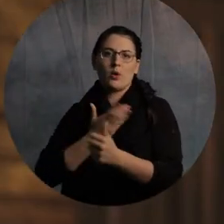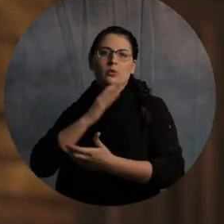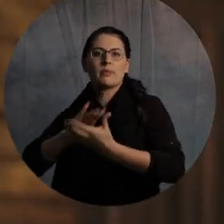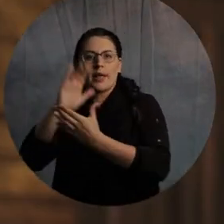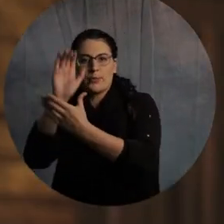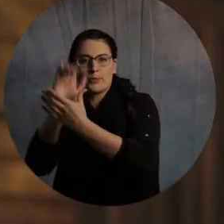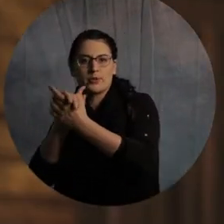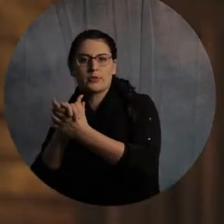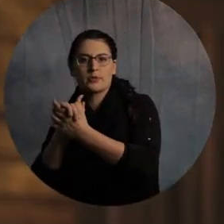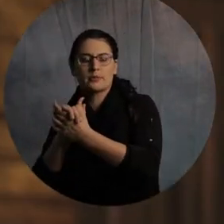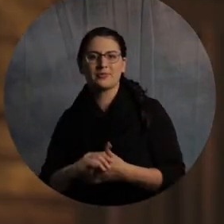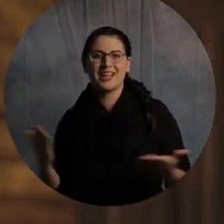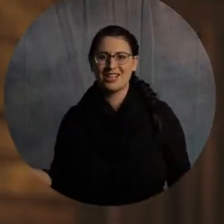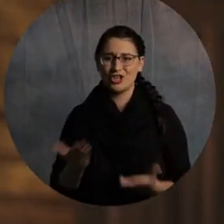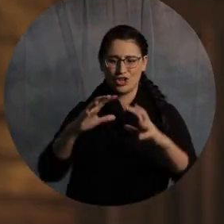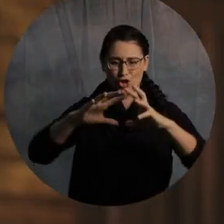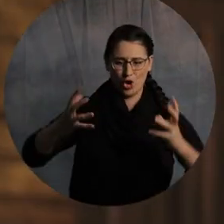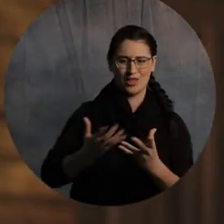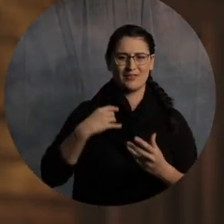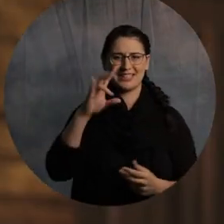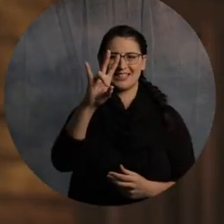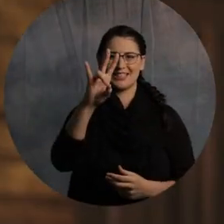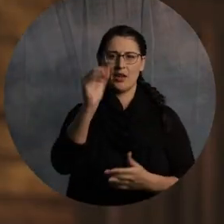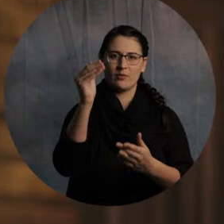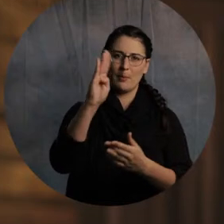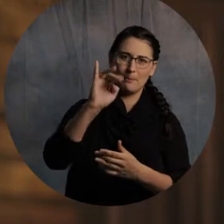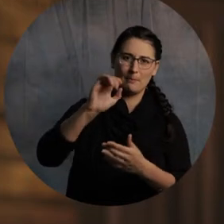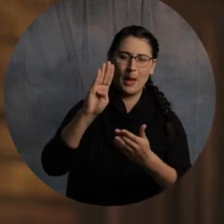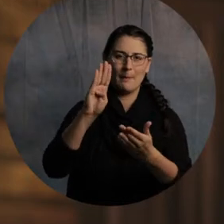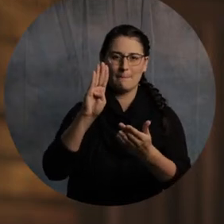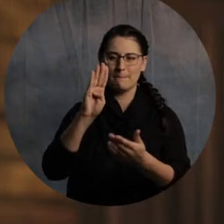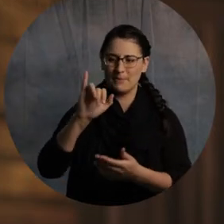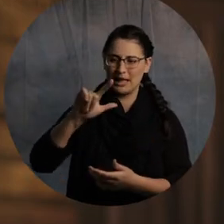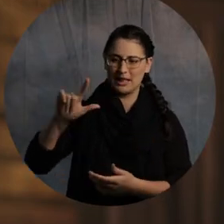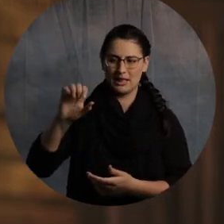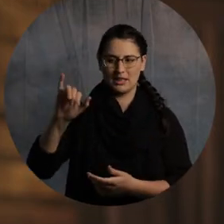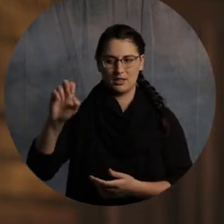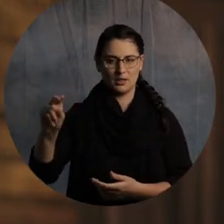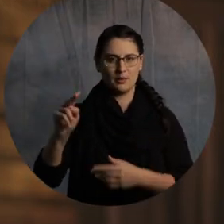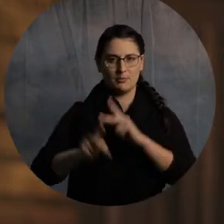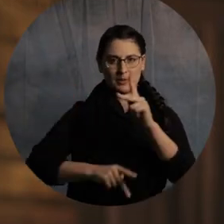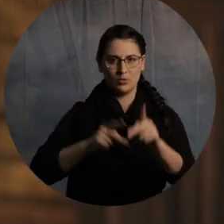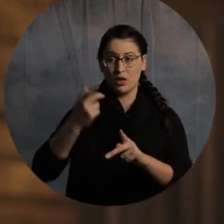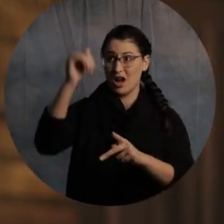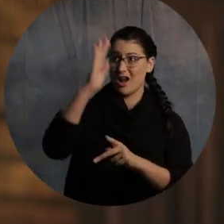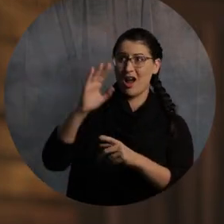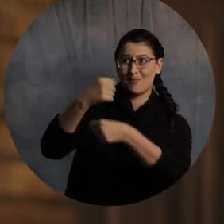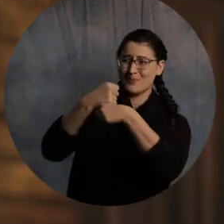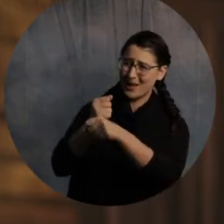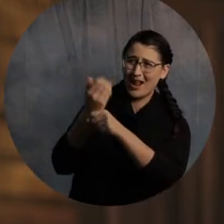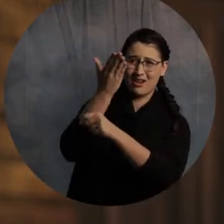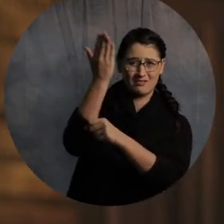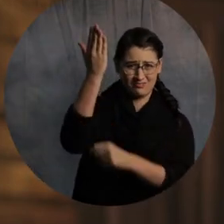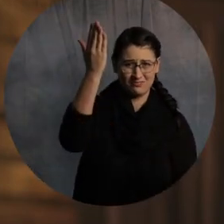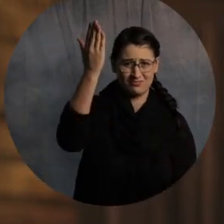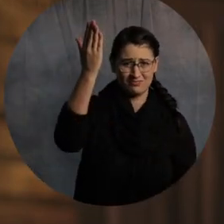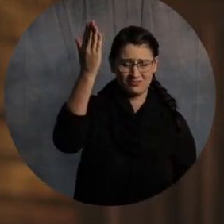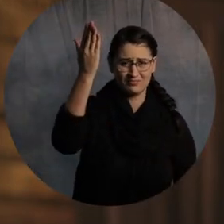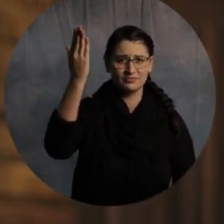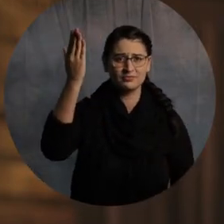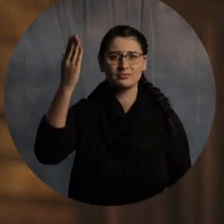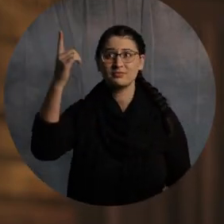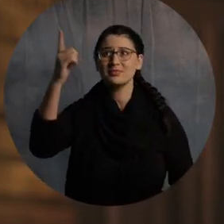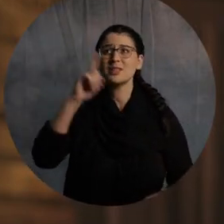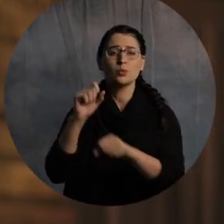people. And the guy who made all seven billion of those people, the God who made them, literally